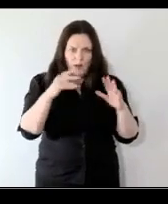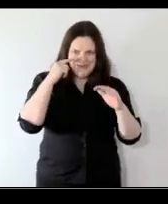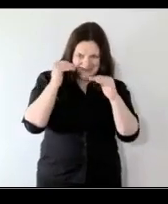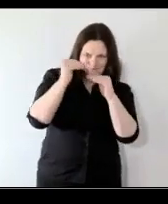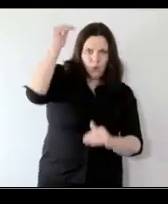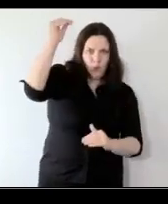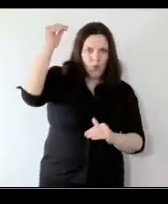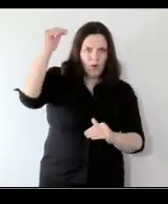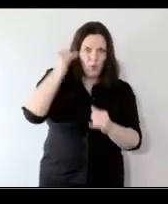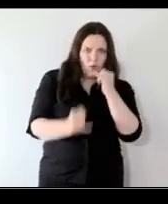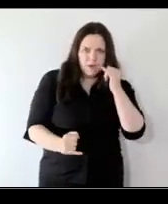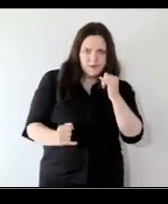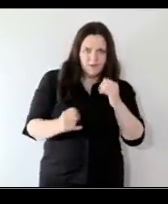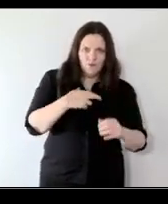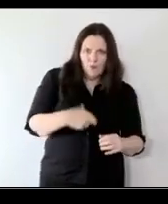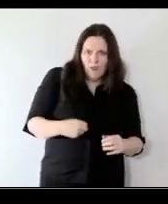those gaps